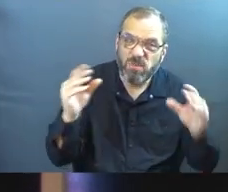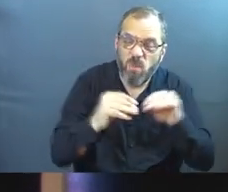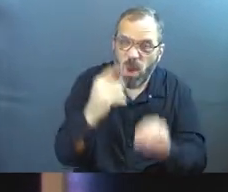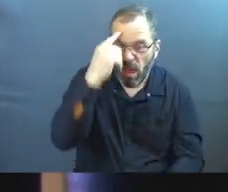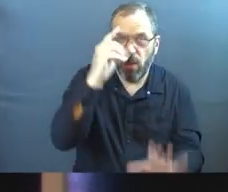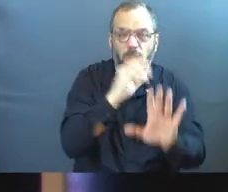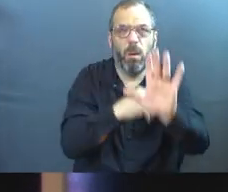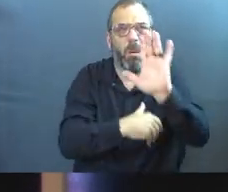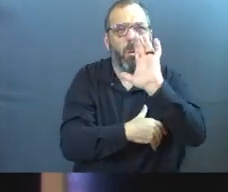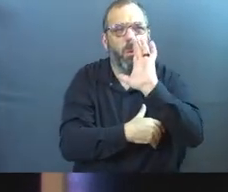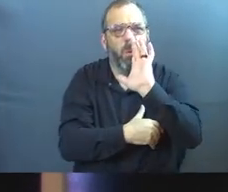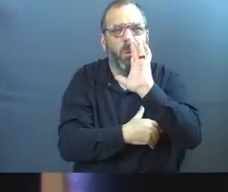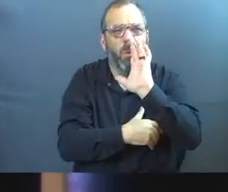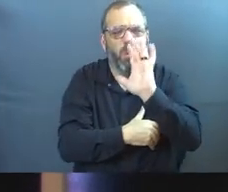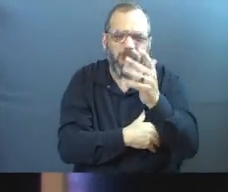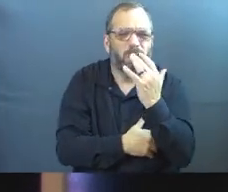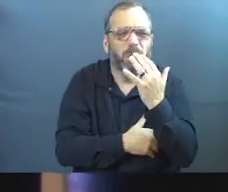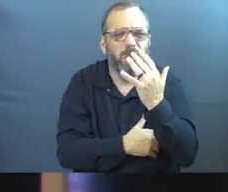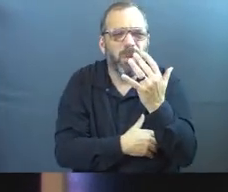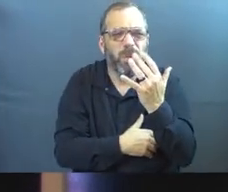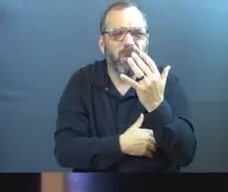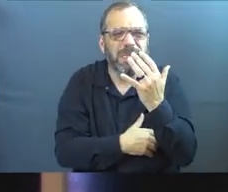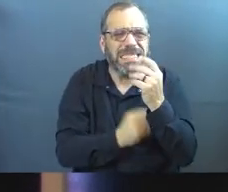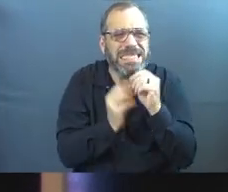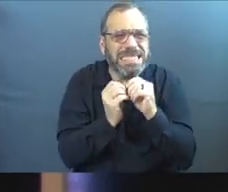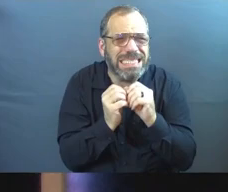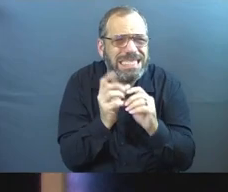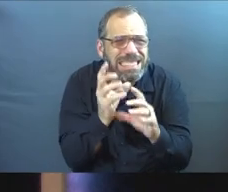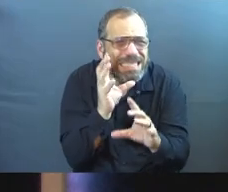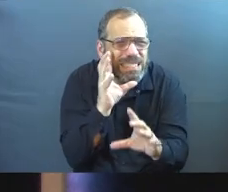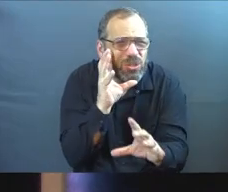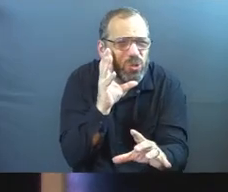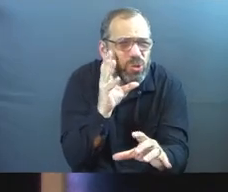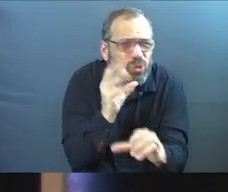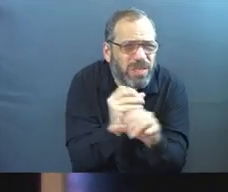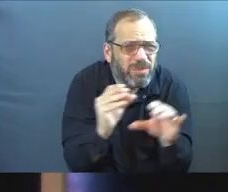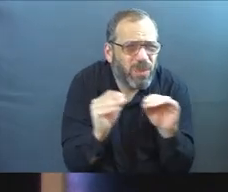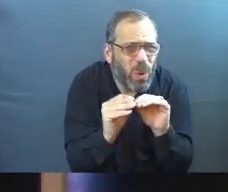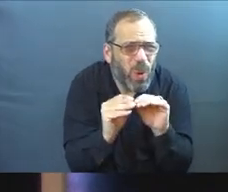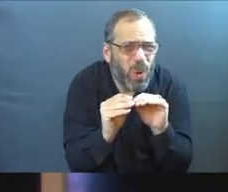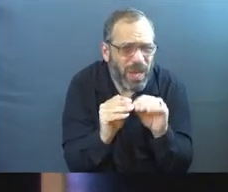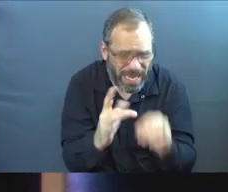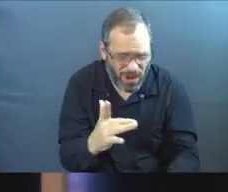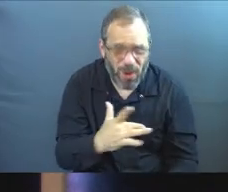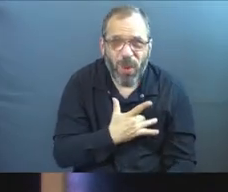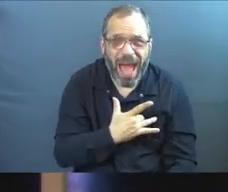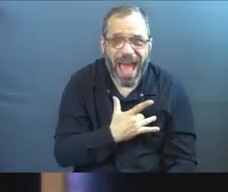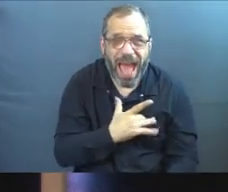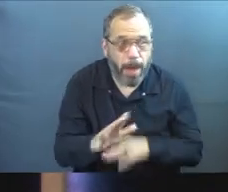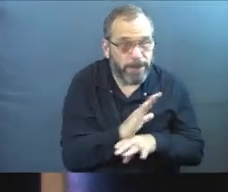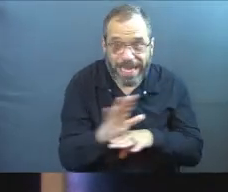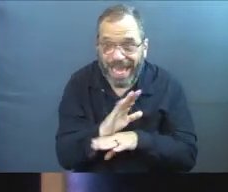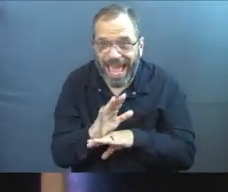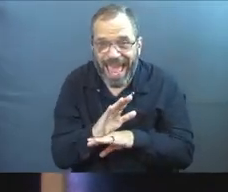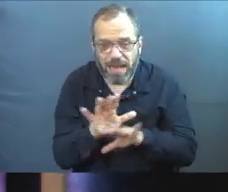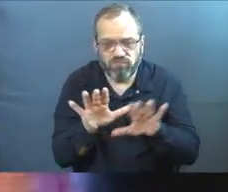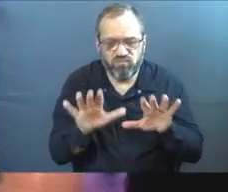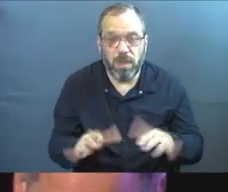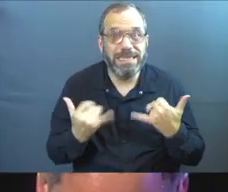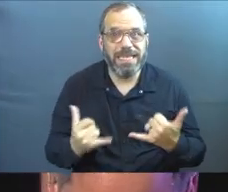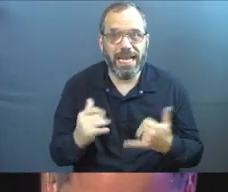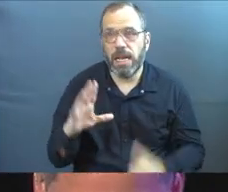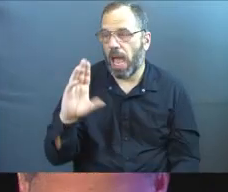more thought. They take a little bit more trust. They take us getting quiet in our hearts. Today is one of them.